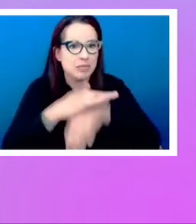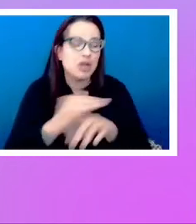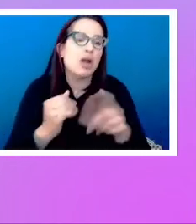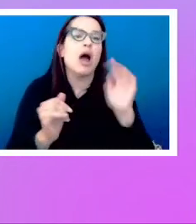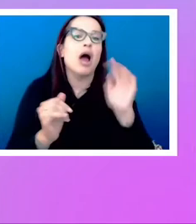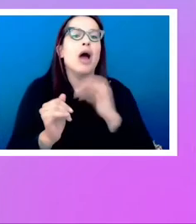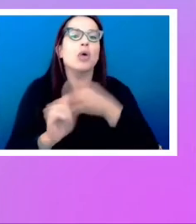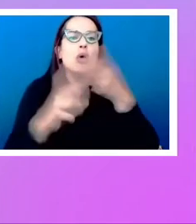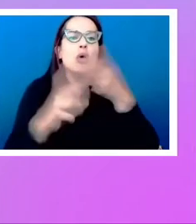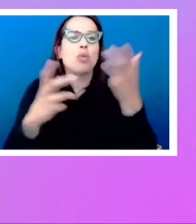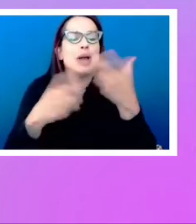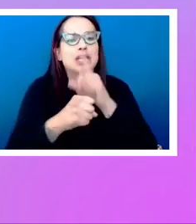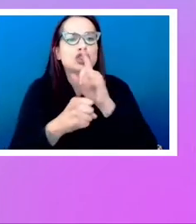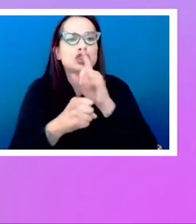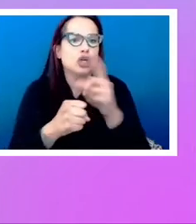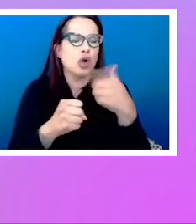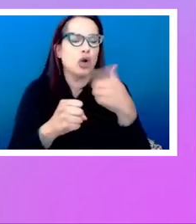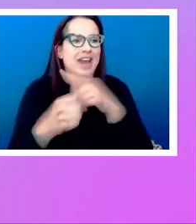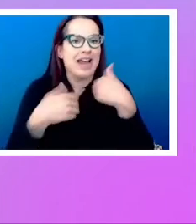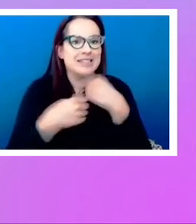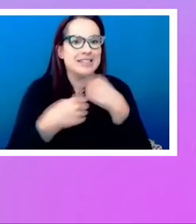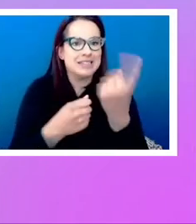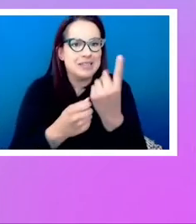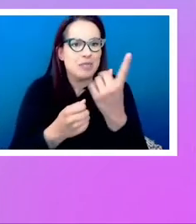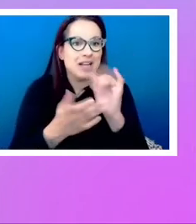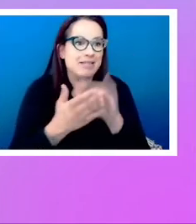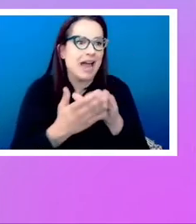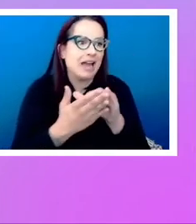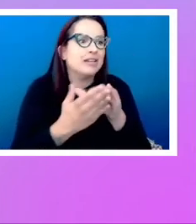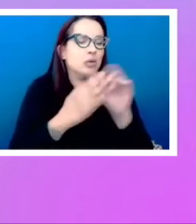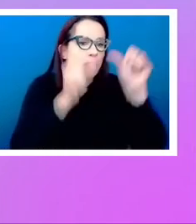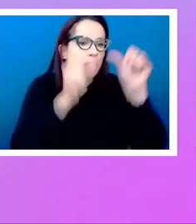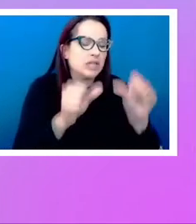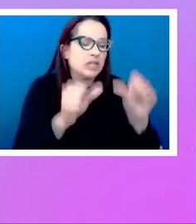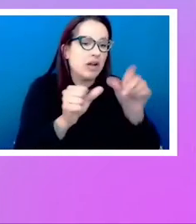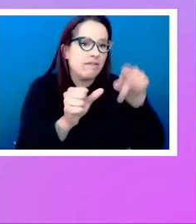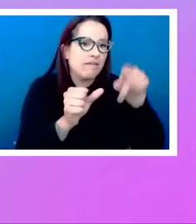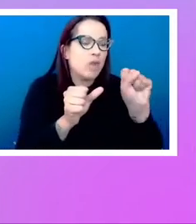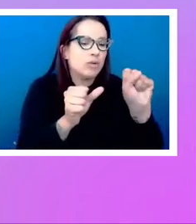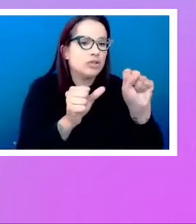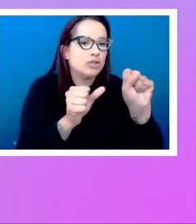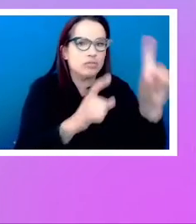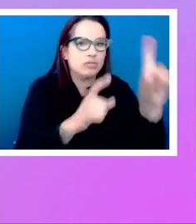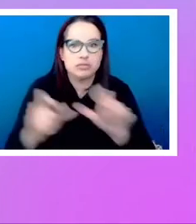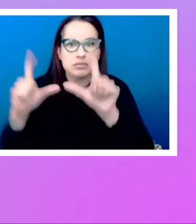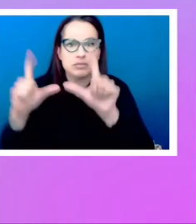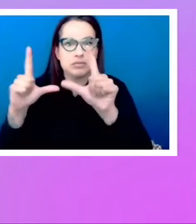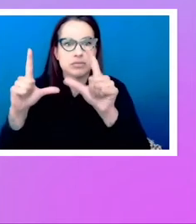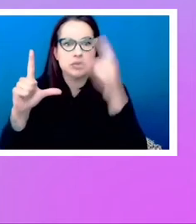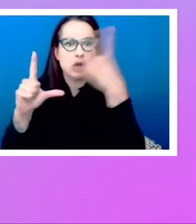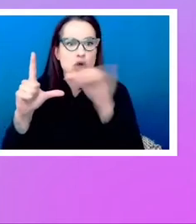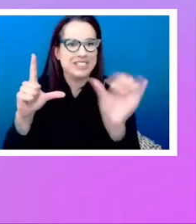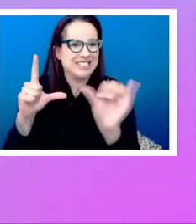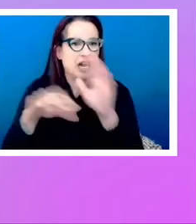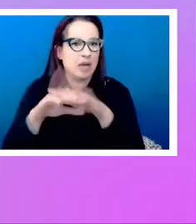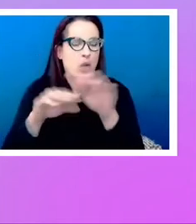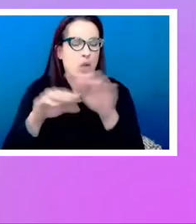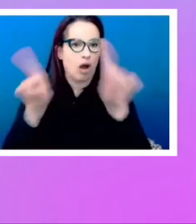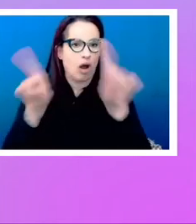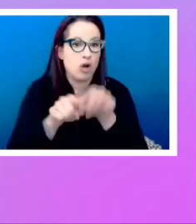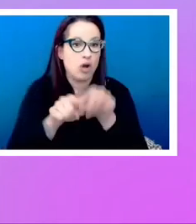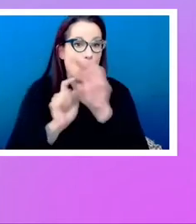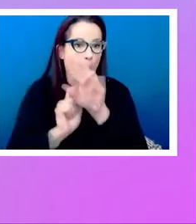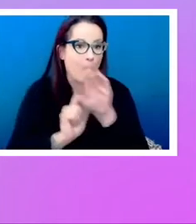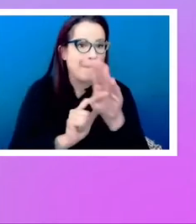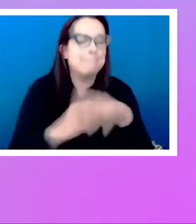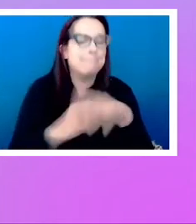make usually, you know, something that we had in Photoshop, how could we make that look the same on the screen. But the fact we couldn't get too far